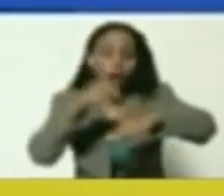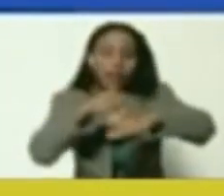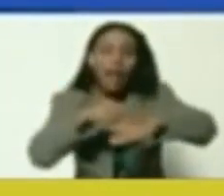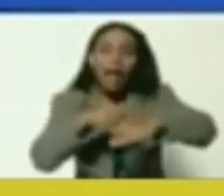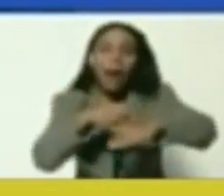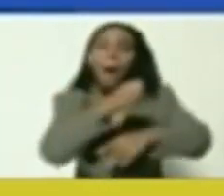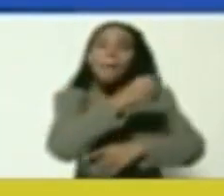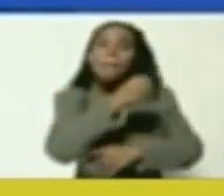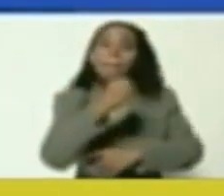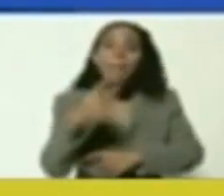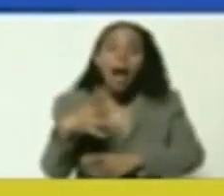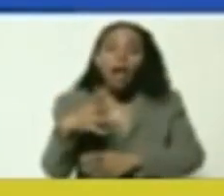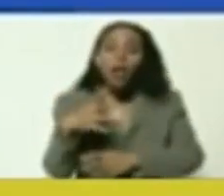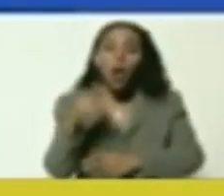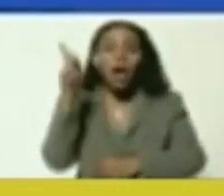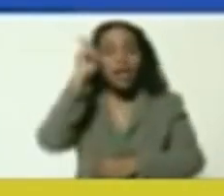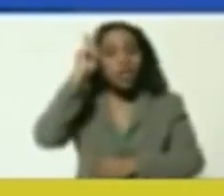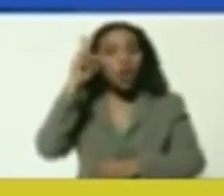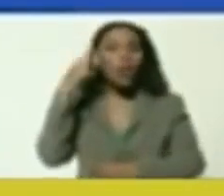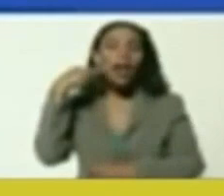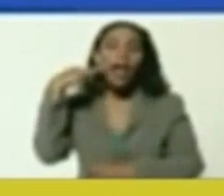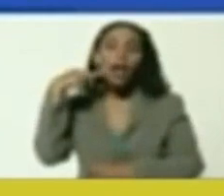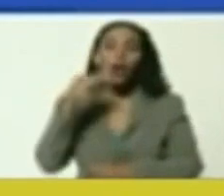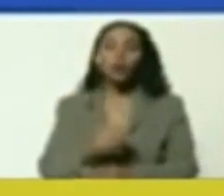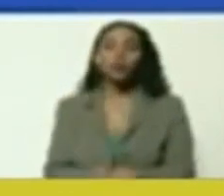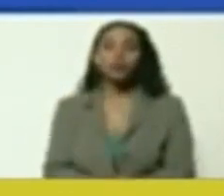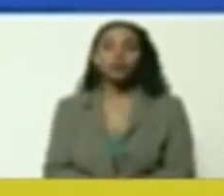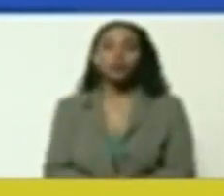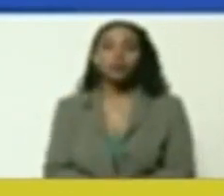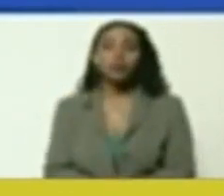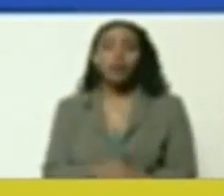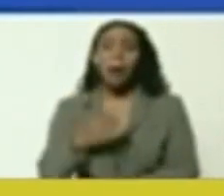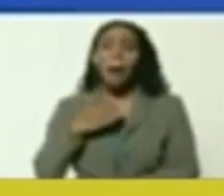is the combination of the white, black,